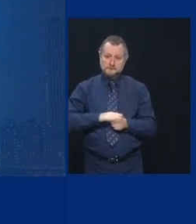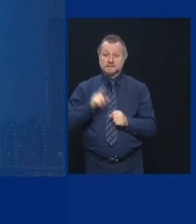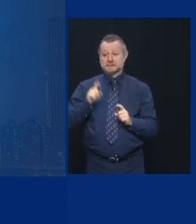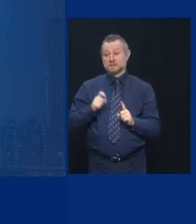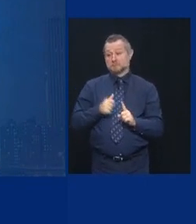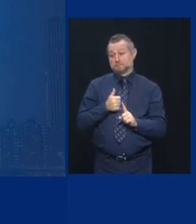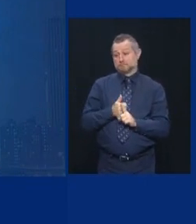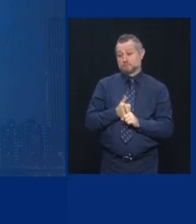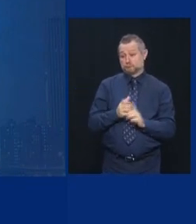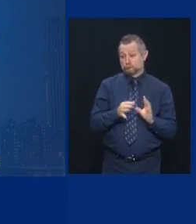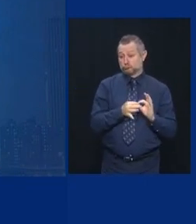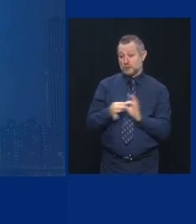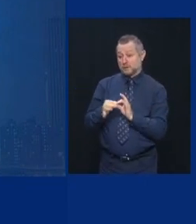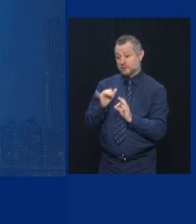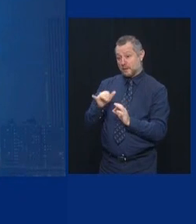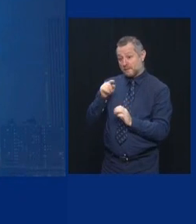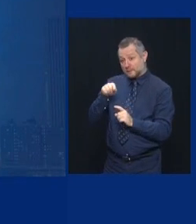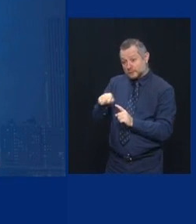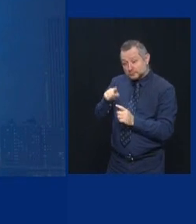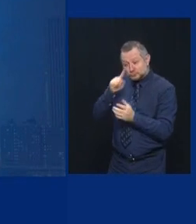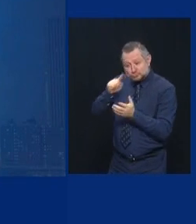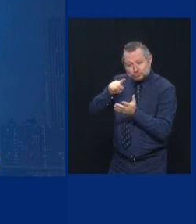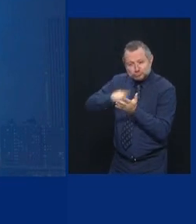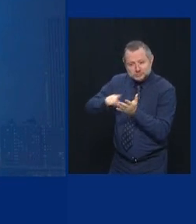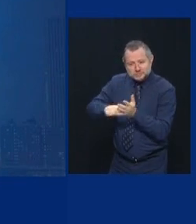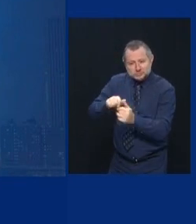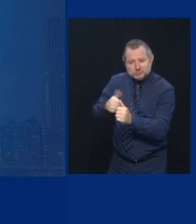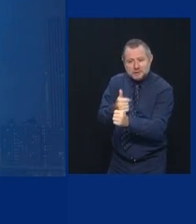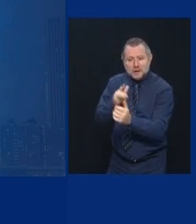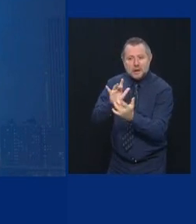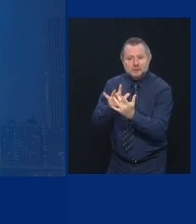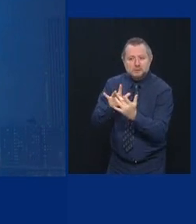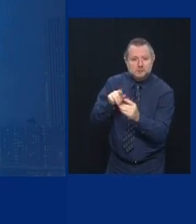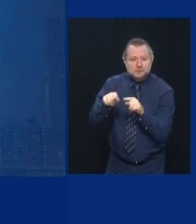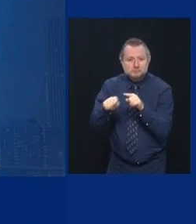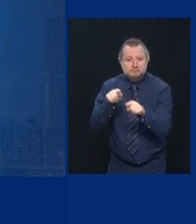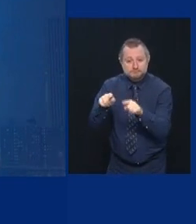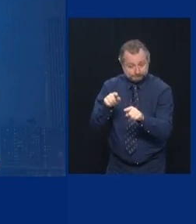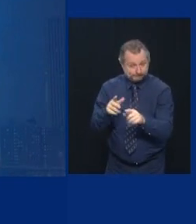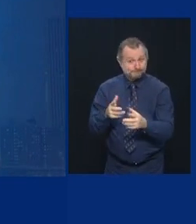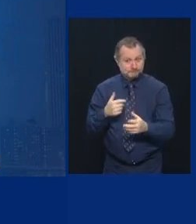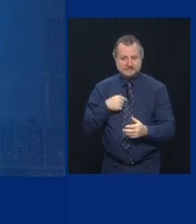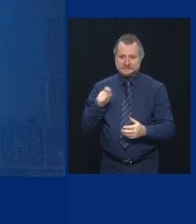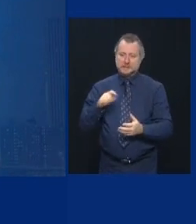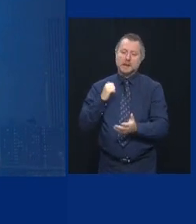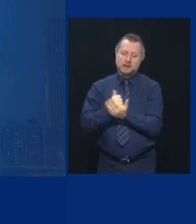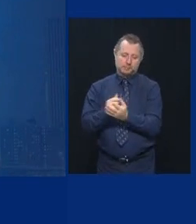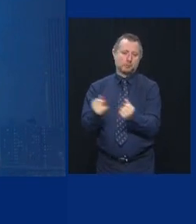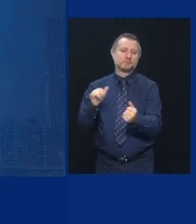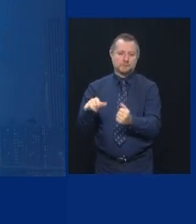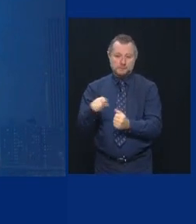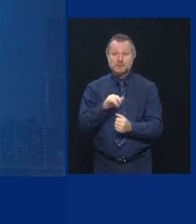Contact tracing testing helps you solve the problem. And enforcement.